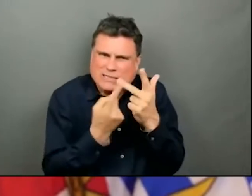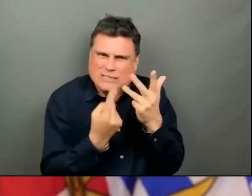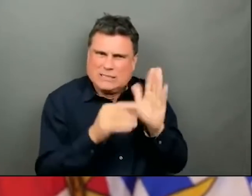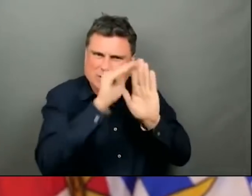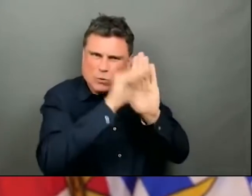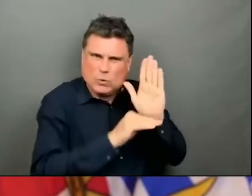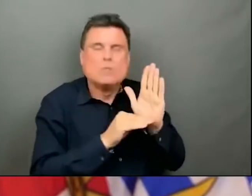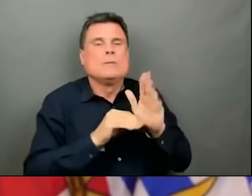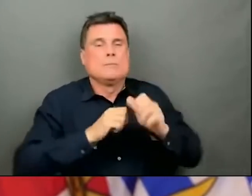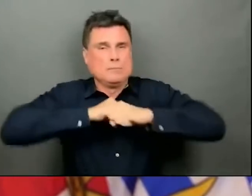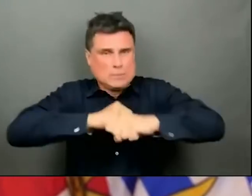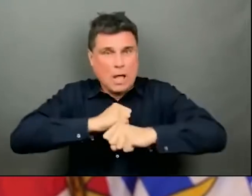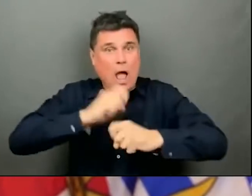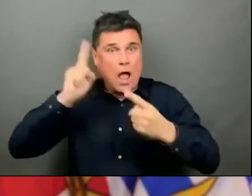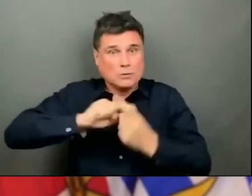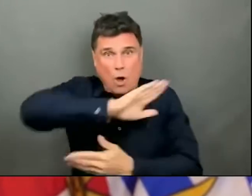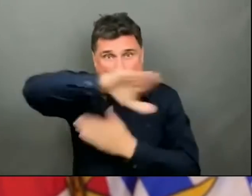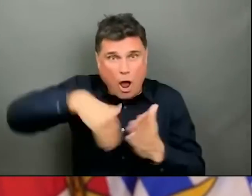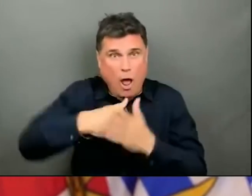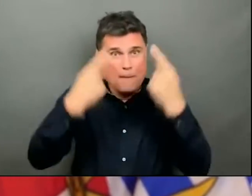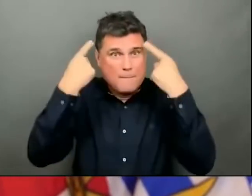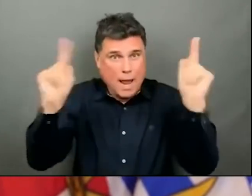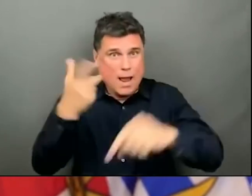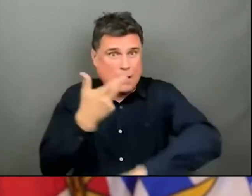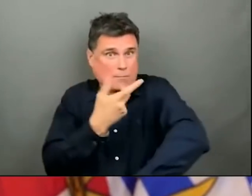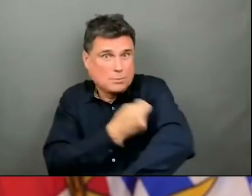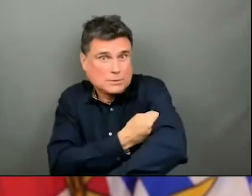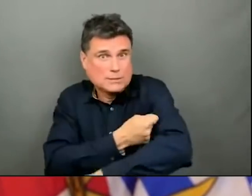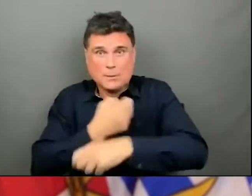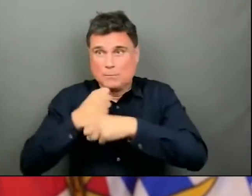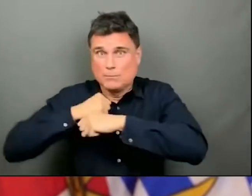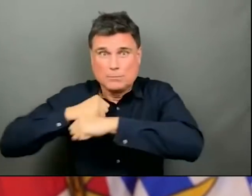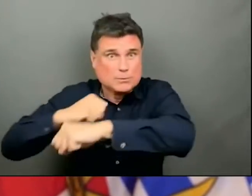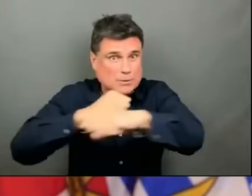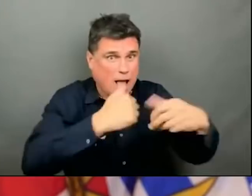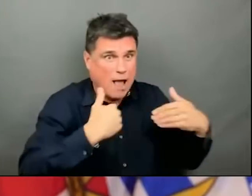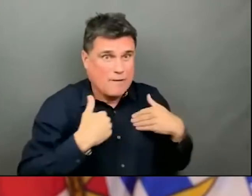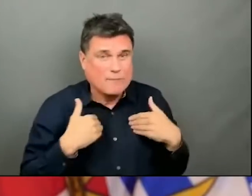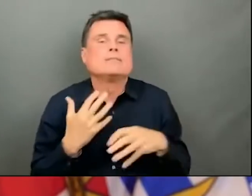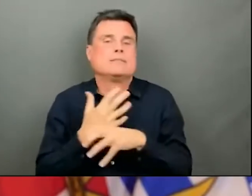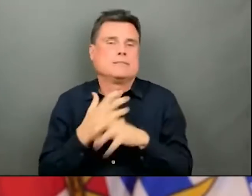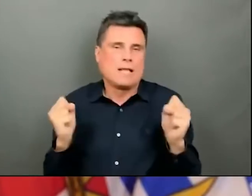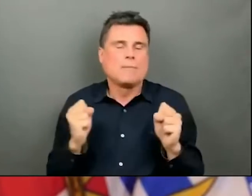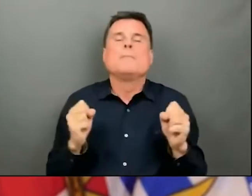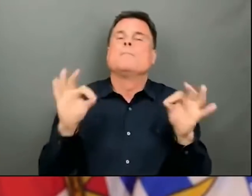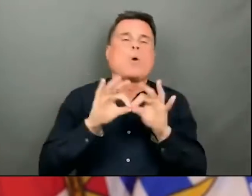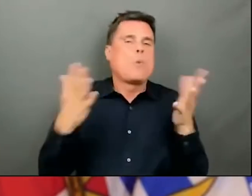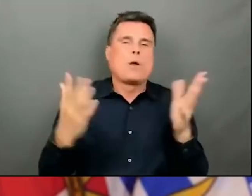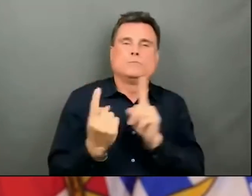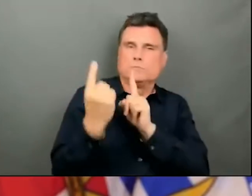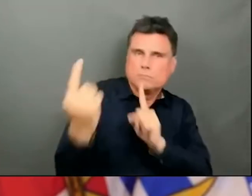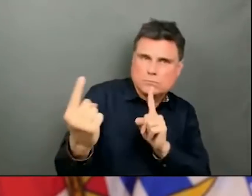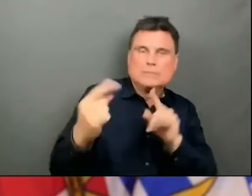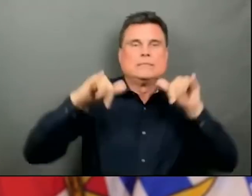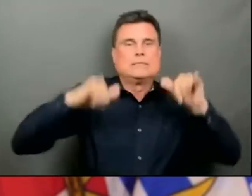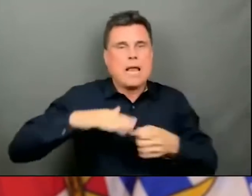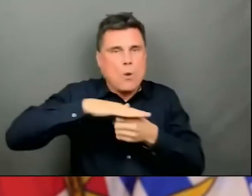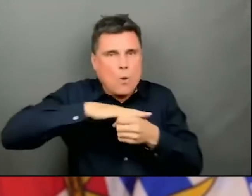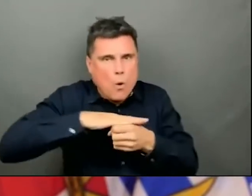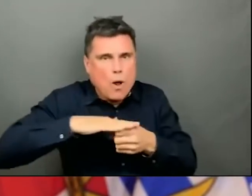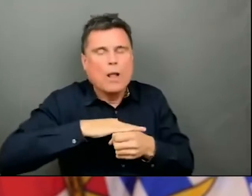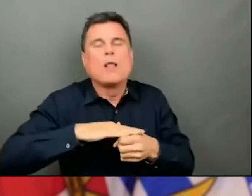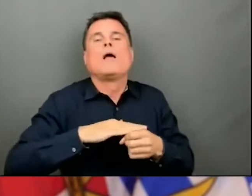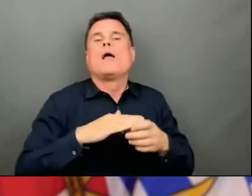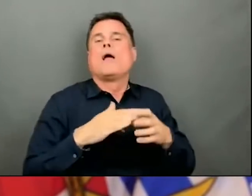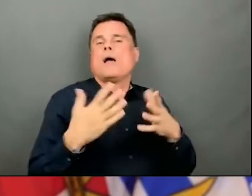we all need to do now. Stay local, keep your distance, wear a mask, follow your COVID safety plans in